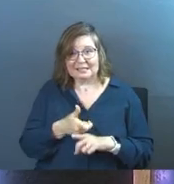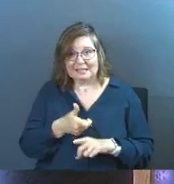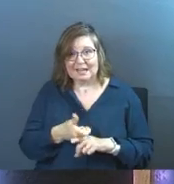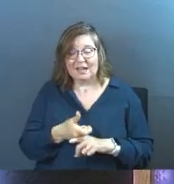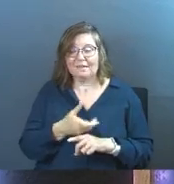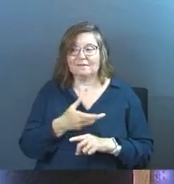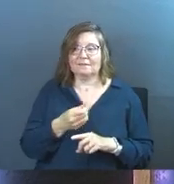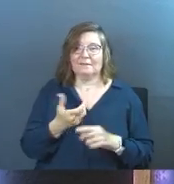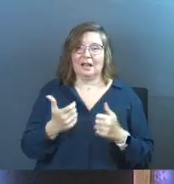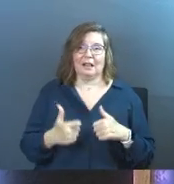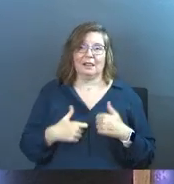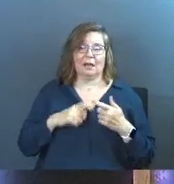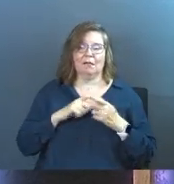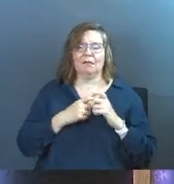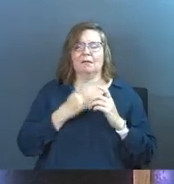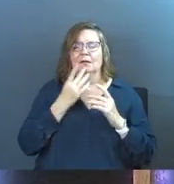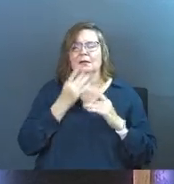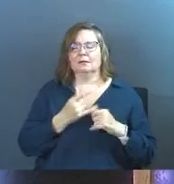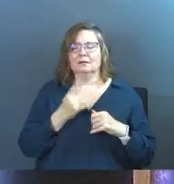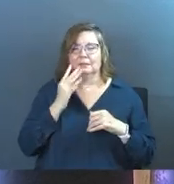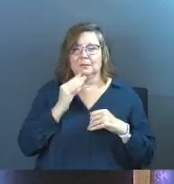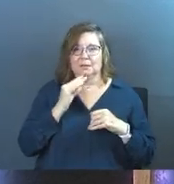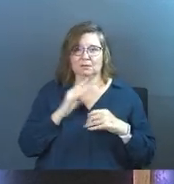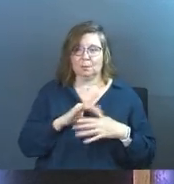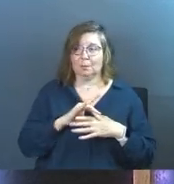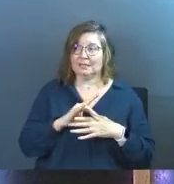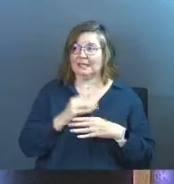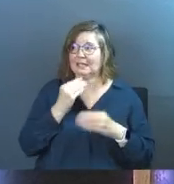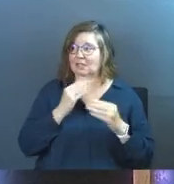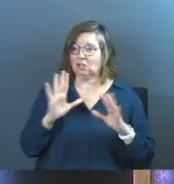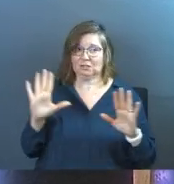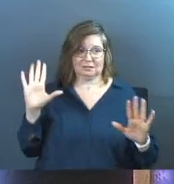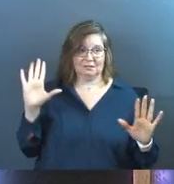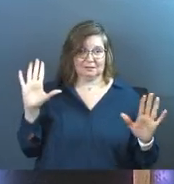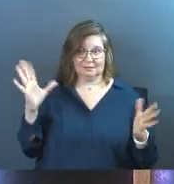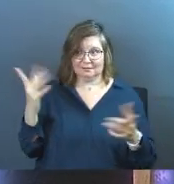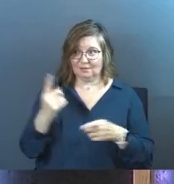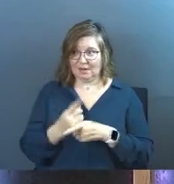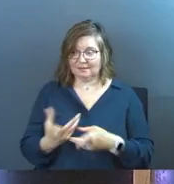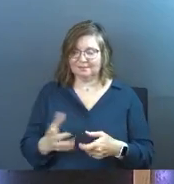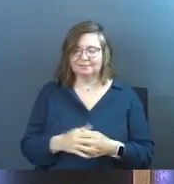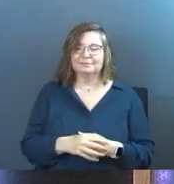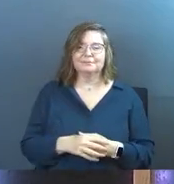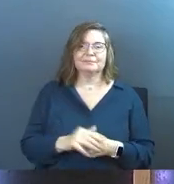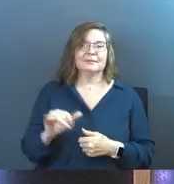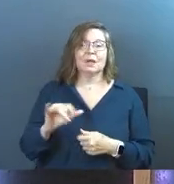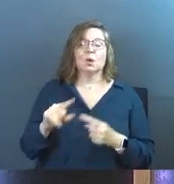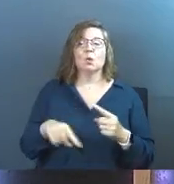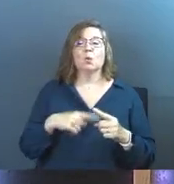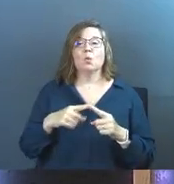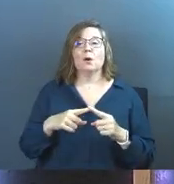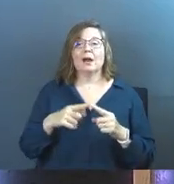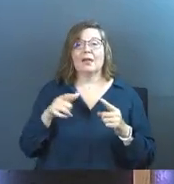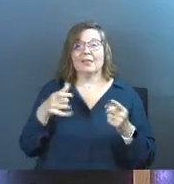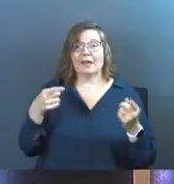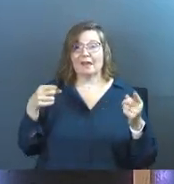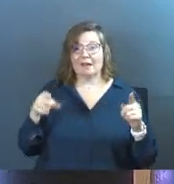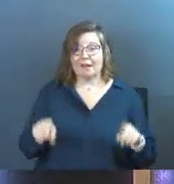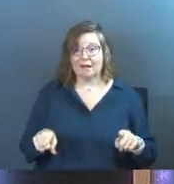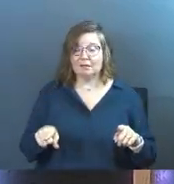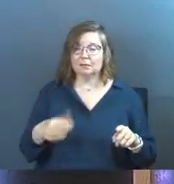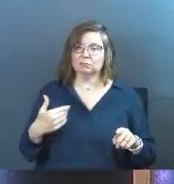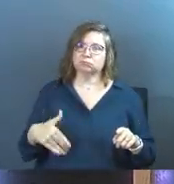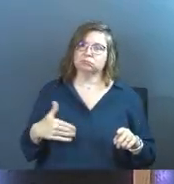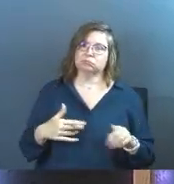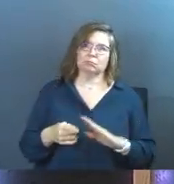and it's a life-changing experience. Where are my steak eaters at? Amen. Yeah. It's like when, when all that happens,